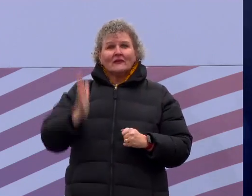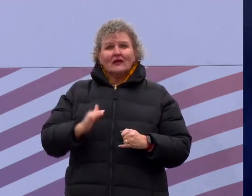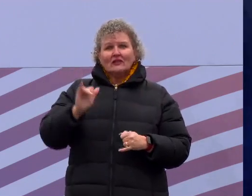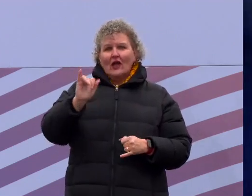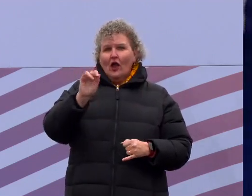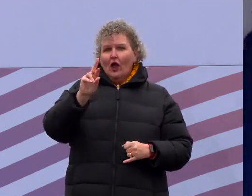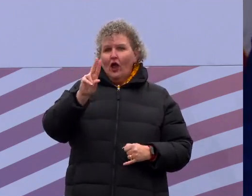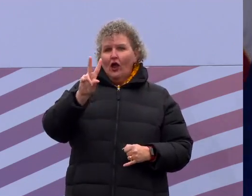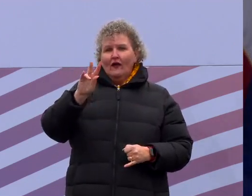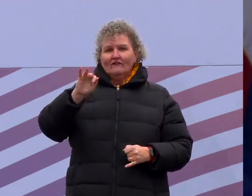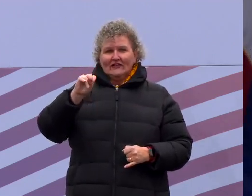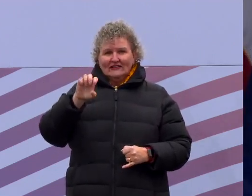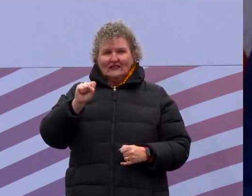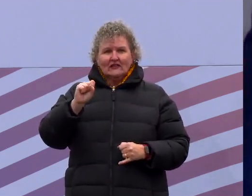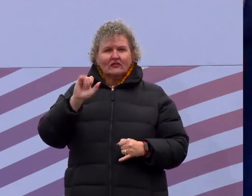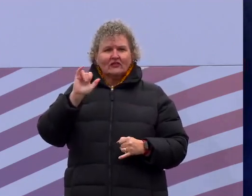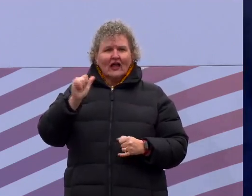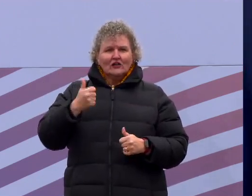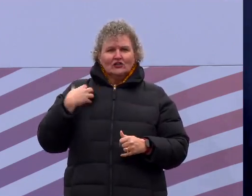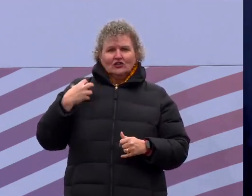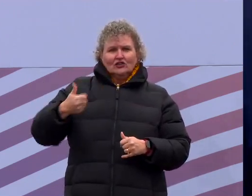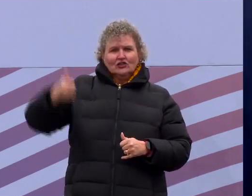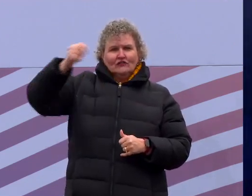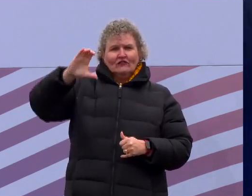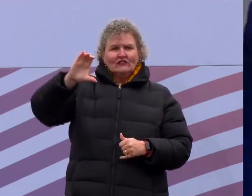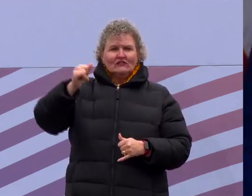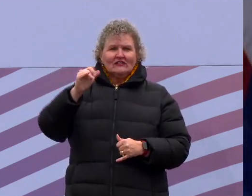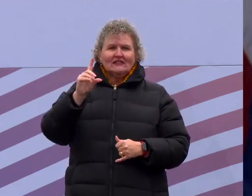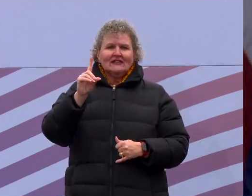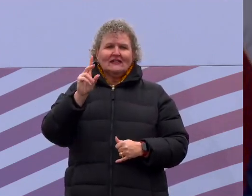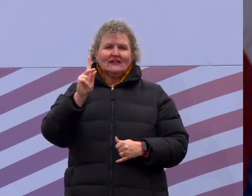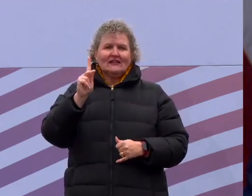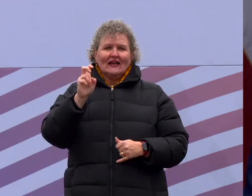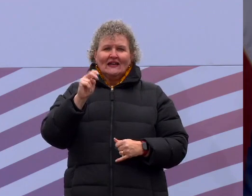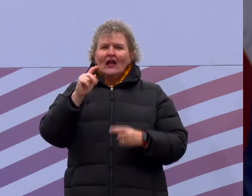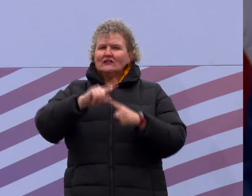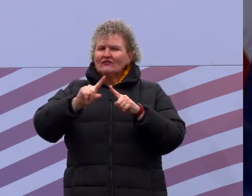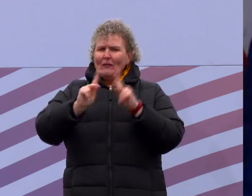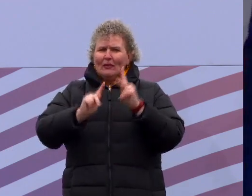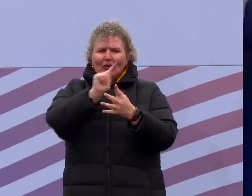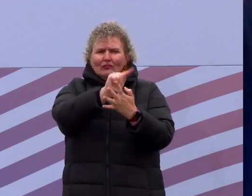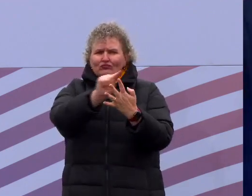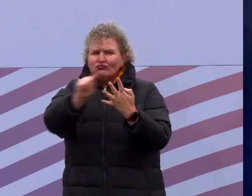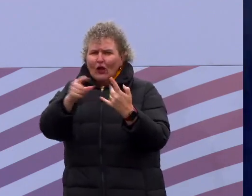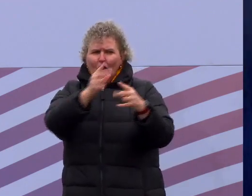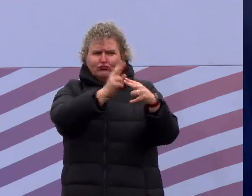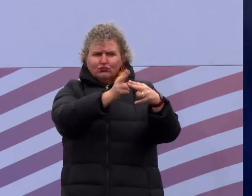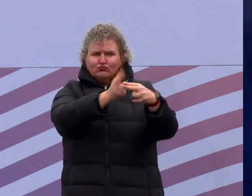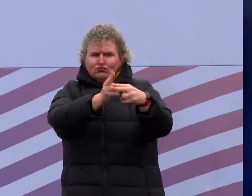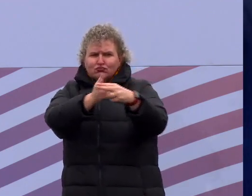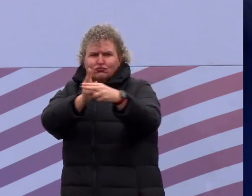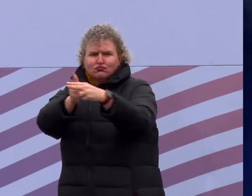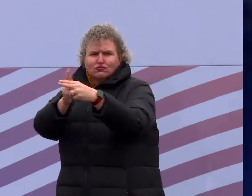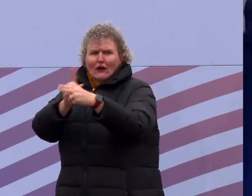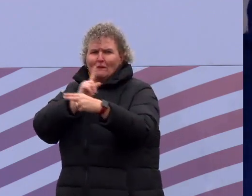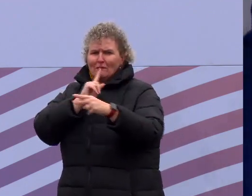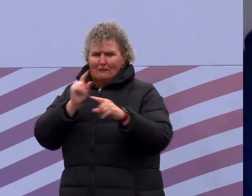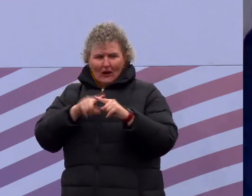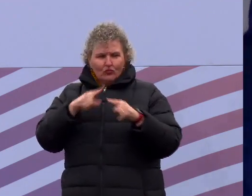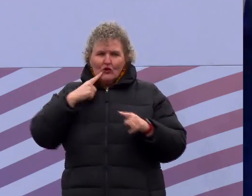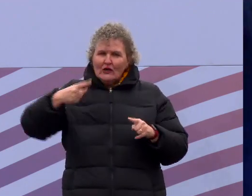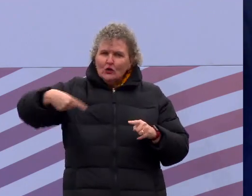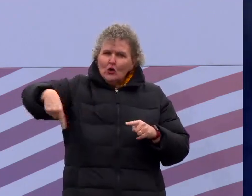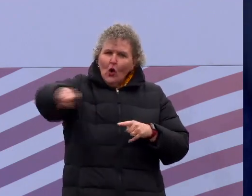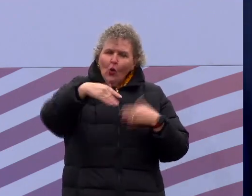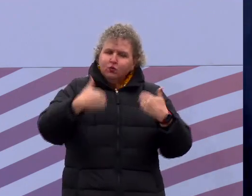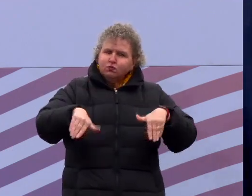And countless activists and concerned citizens whose names may not show up in print, but were just as important to our Commonwealth's